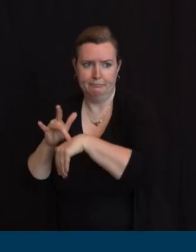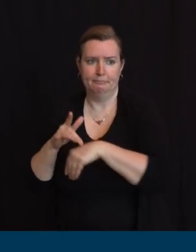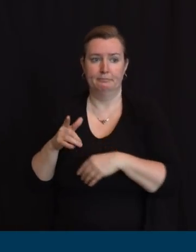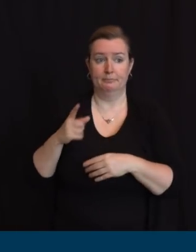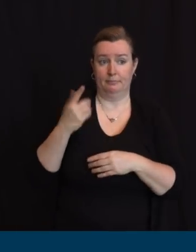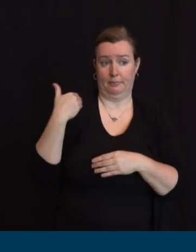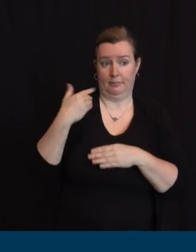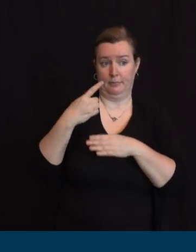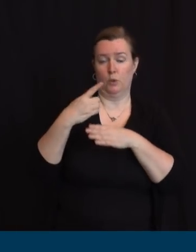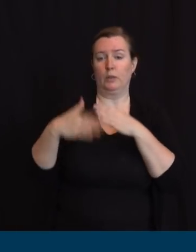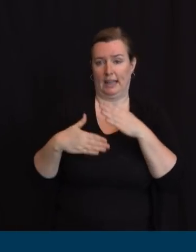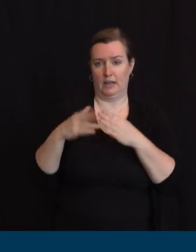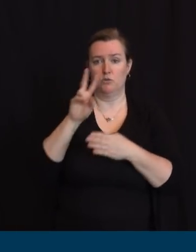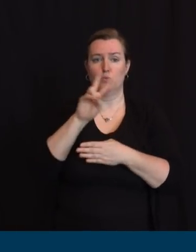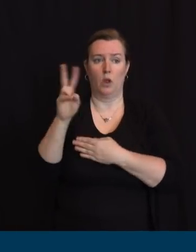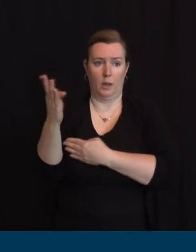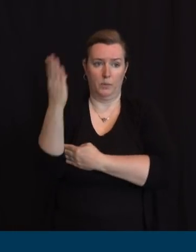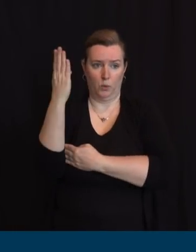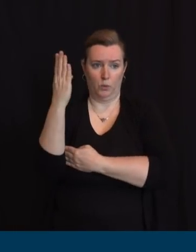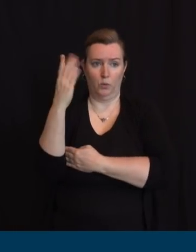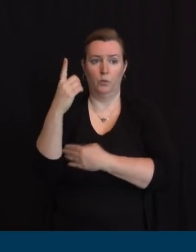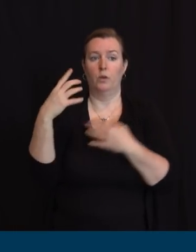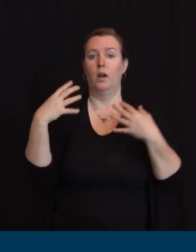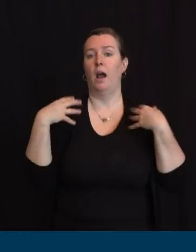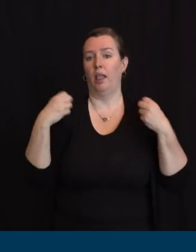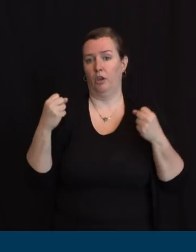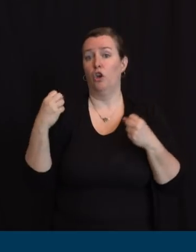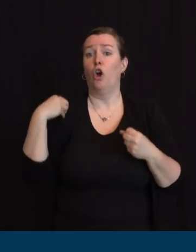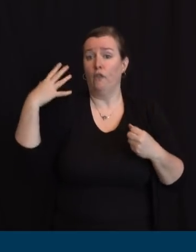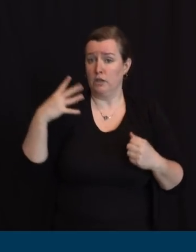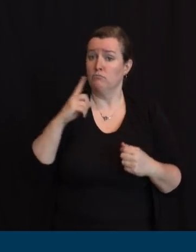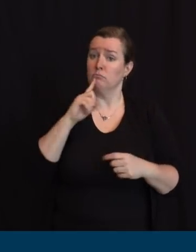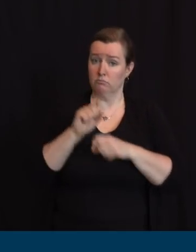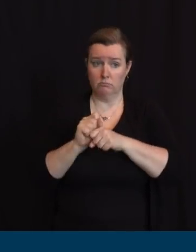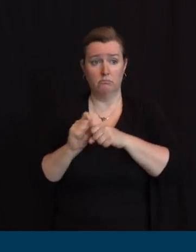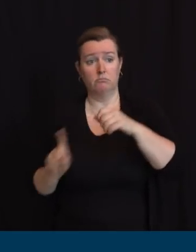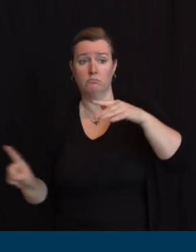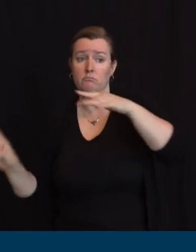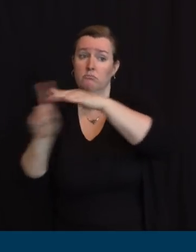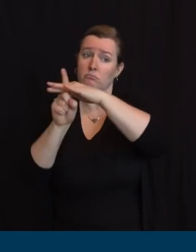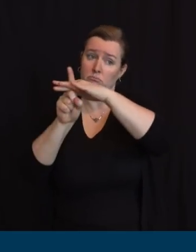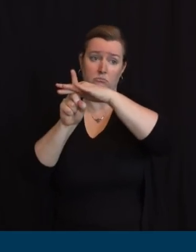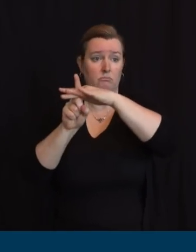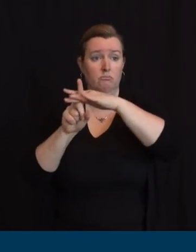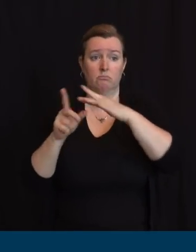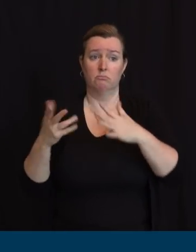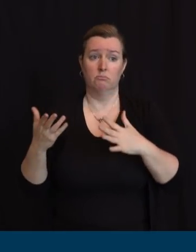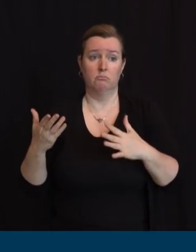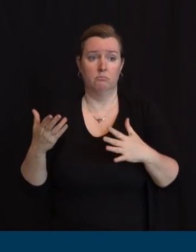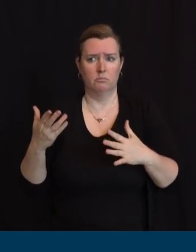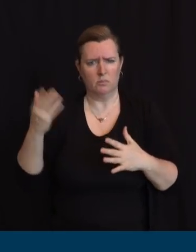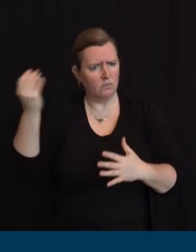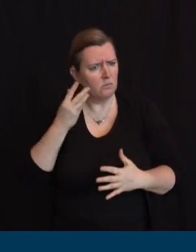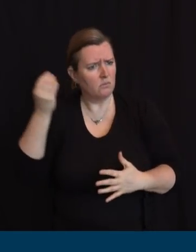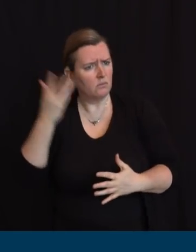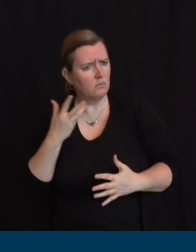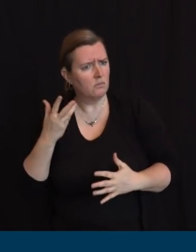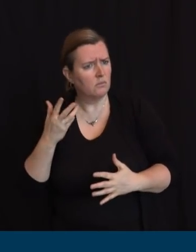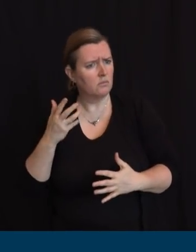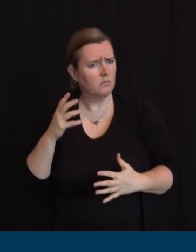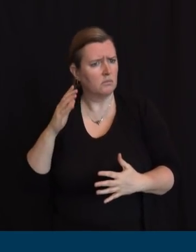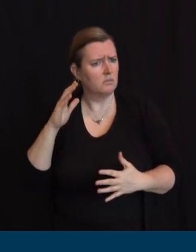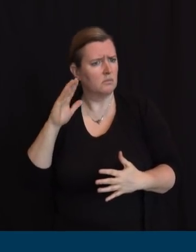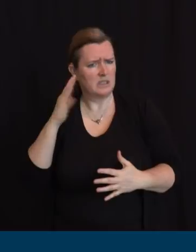up in North Jersey based on information that we were receiving that seemed inappropriate to be